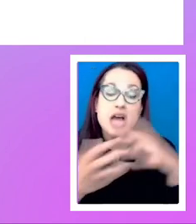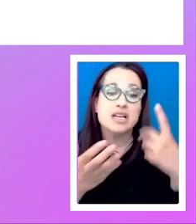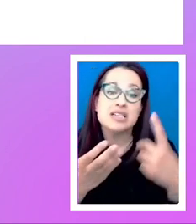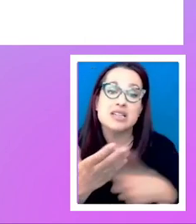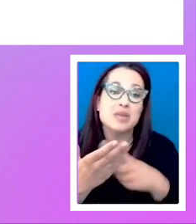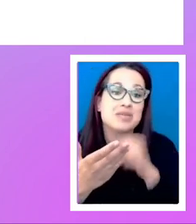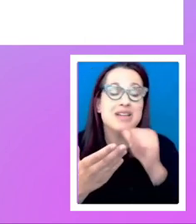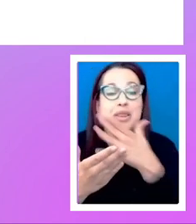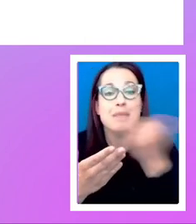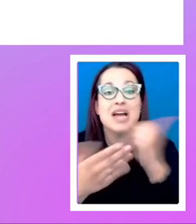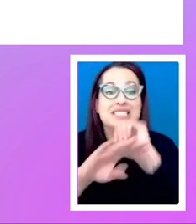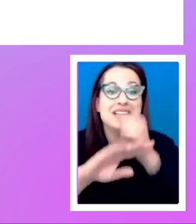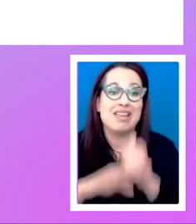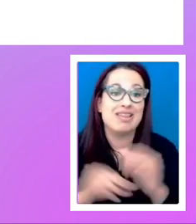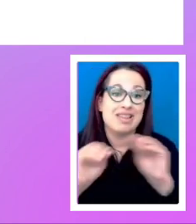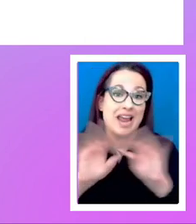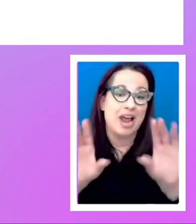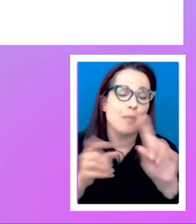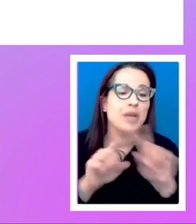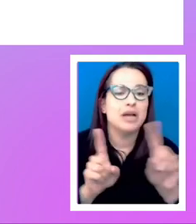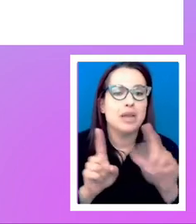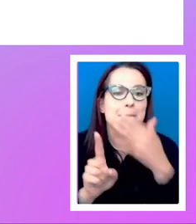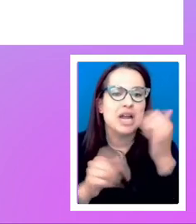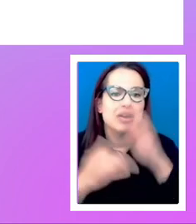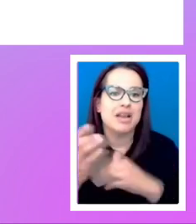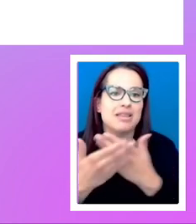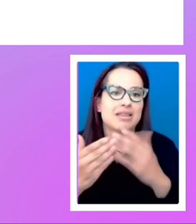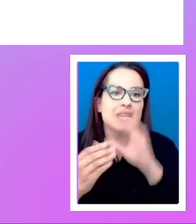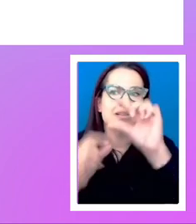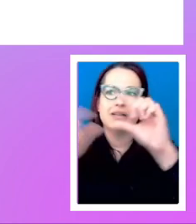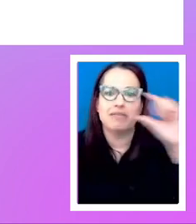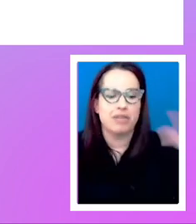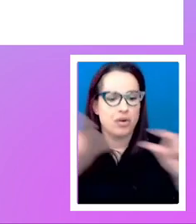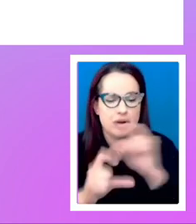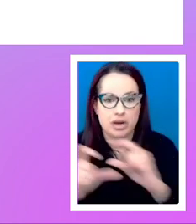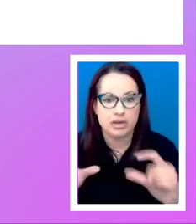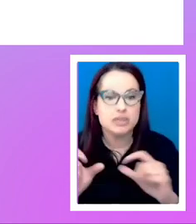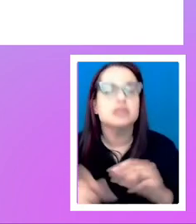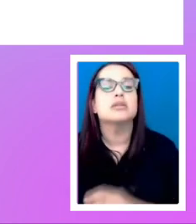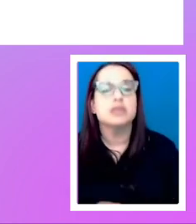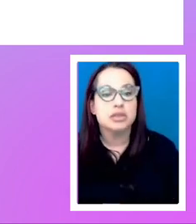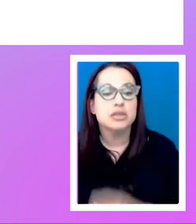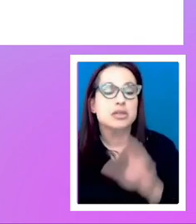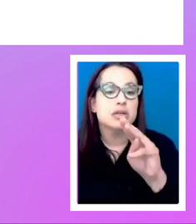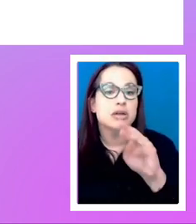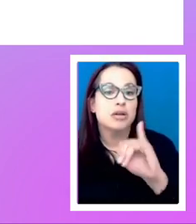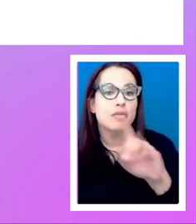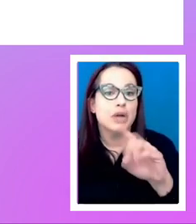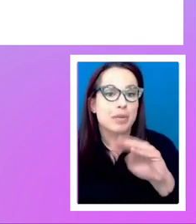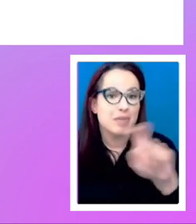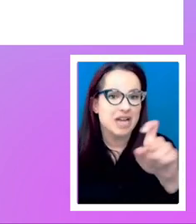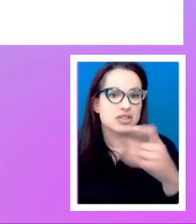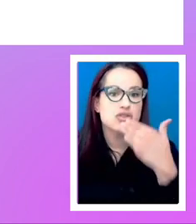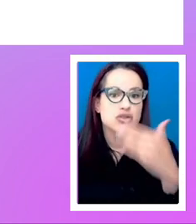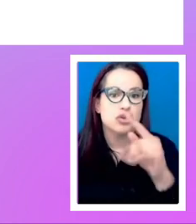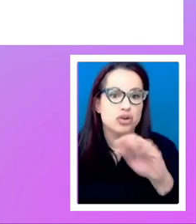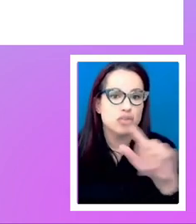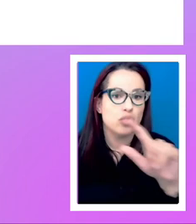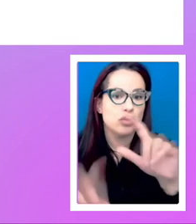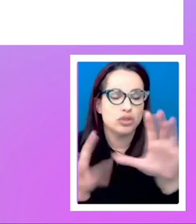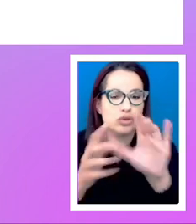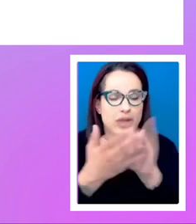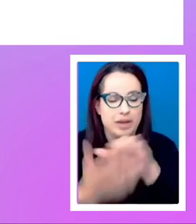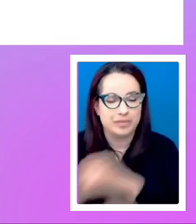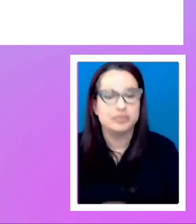it's better than things overflowing all over the place. So there's usually a way to solve it. Um, let's say min max is, is a, is a good, is a good tool to start with though.